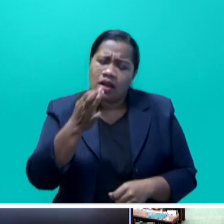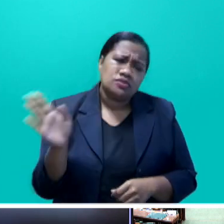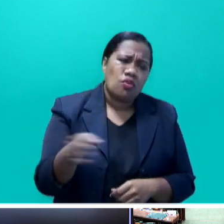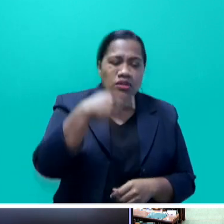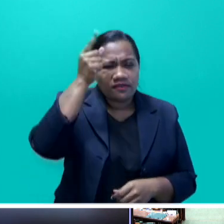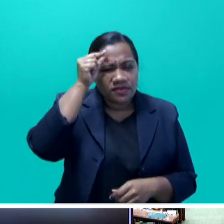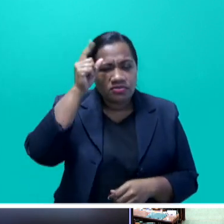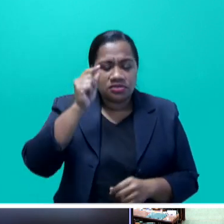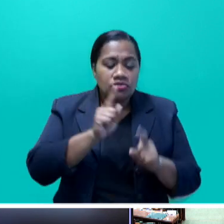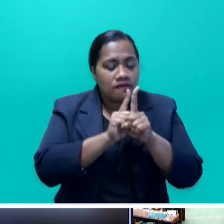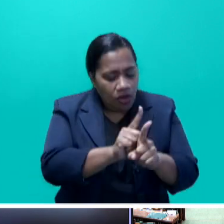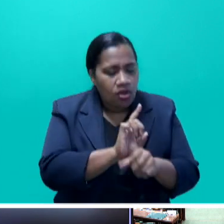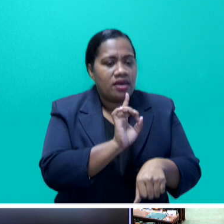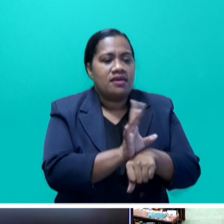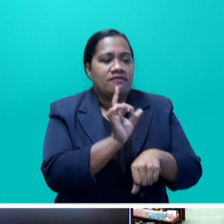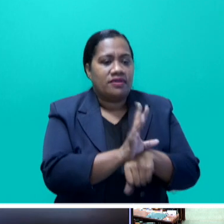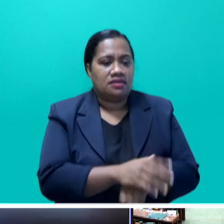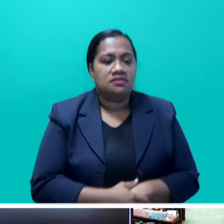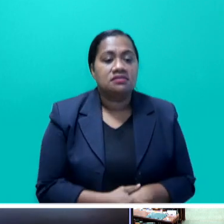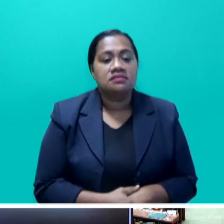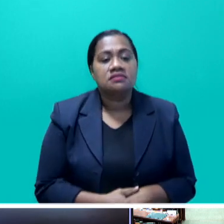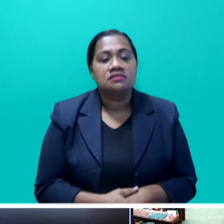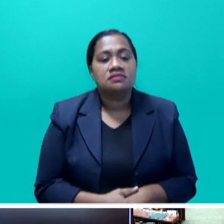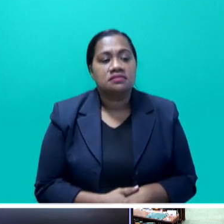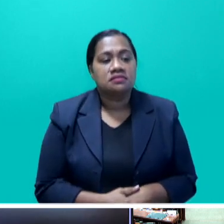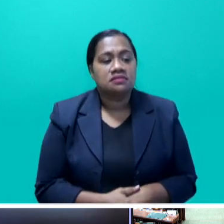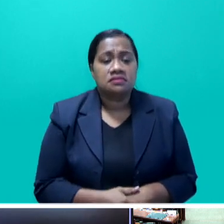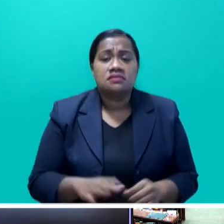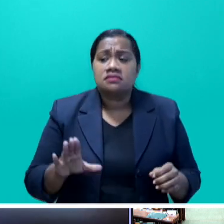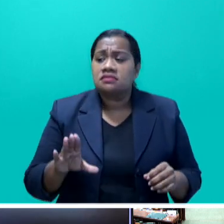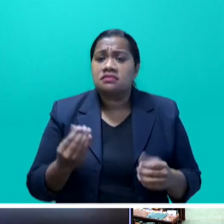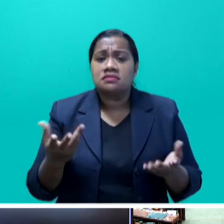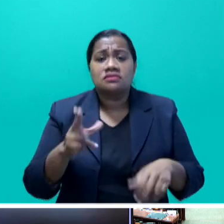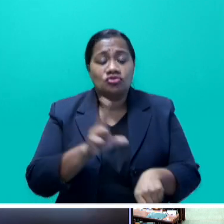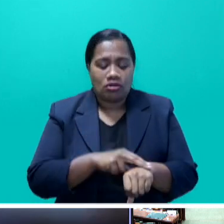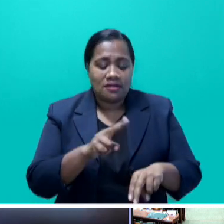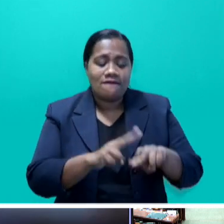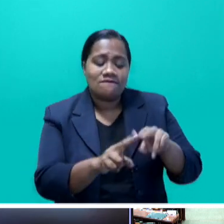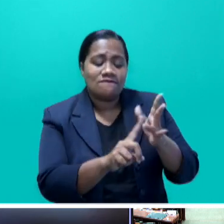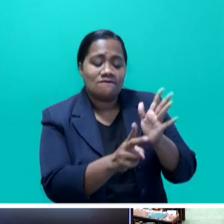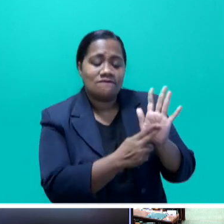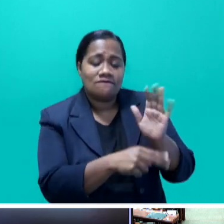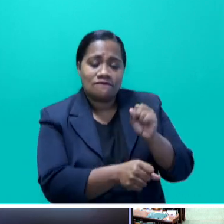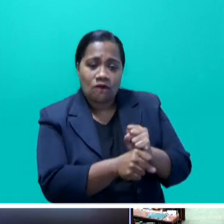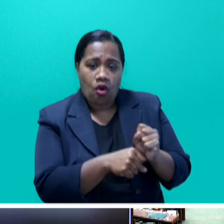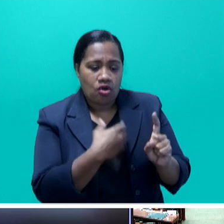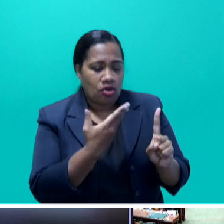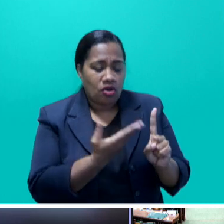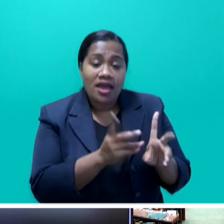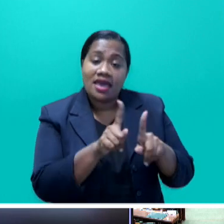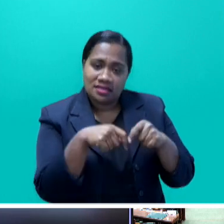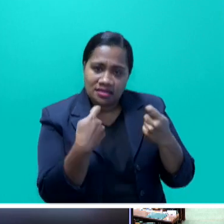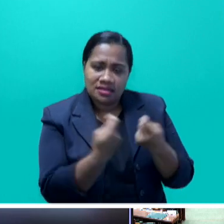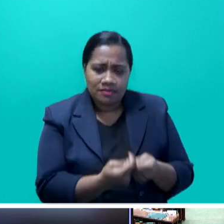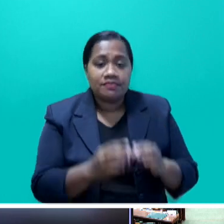to follow the advice we've had countless times from Dr. Fong and his teams. Wear your mask, keep your